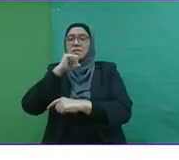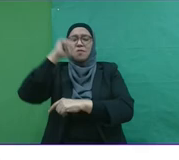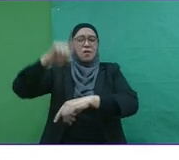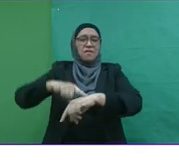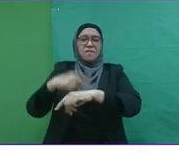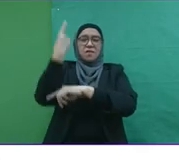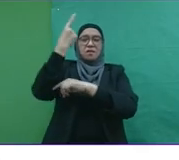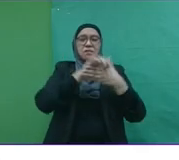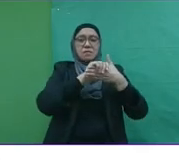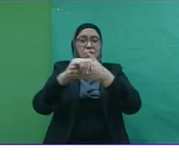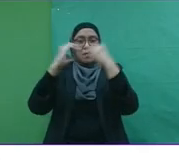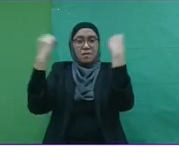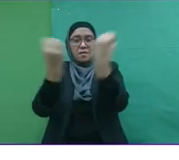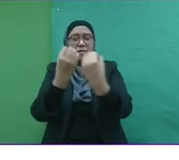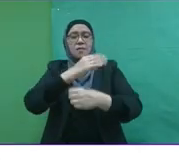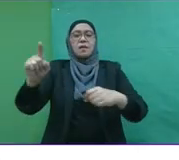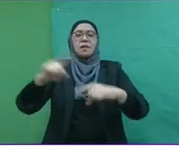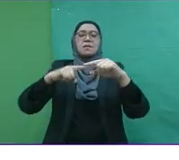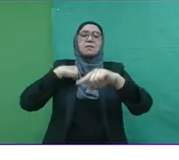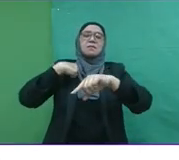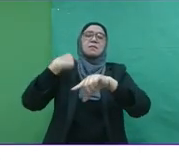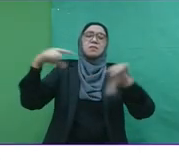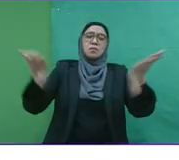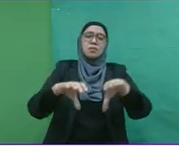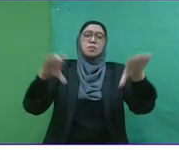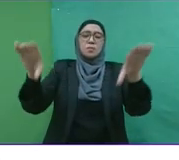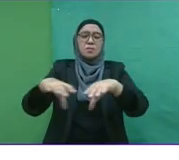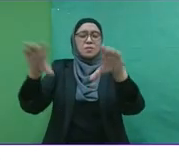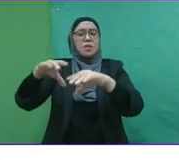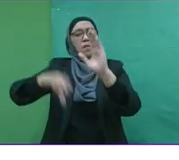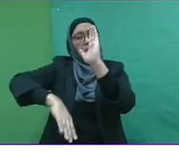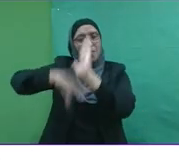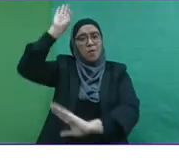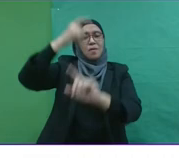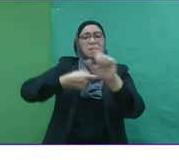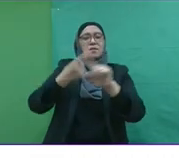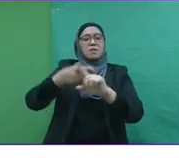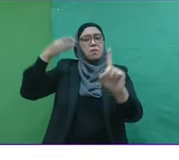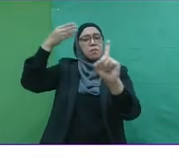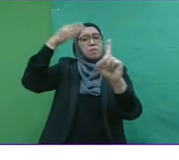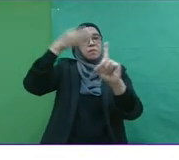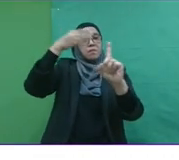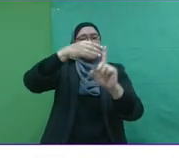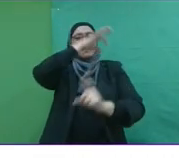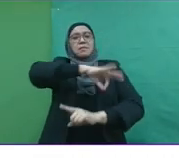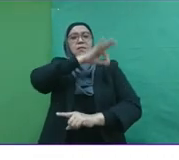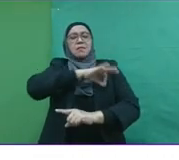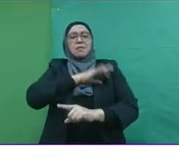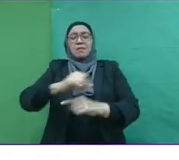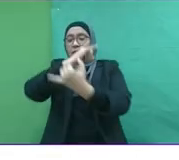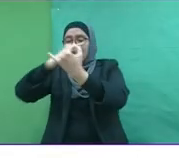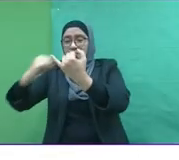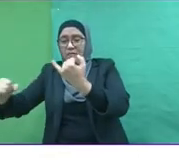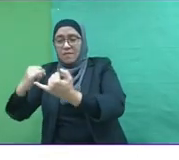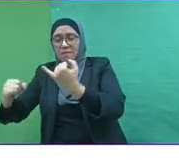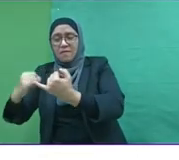-driven organizations who do things more than just making money, and who, at the end of the day,